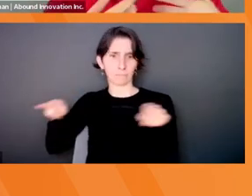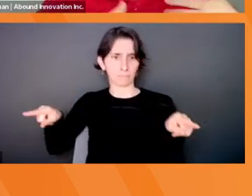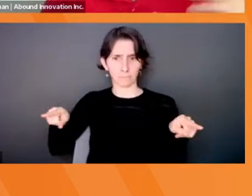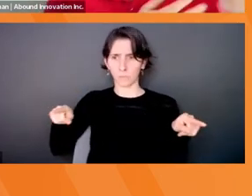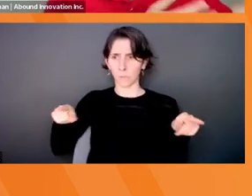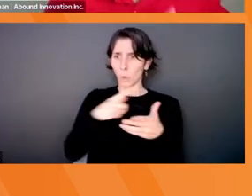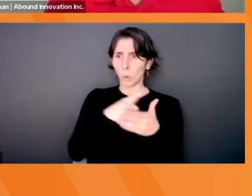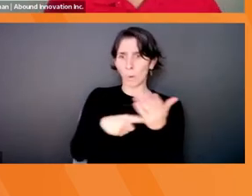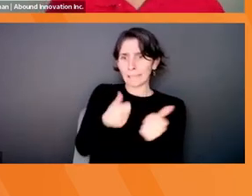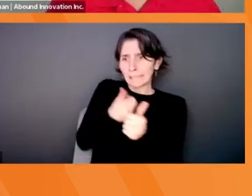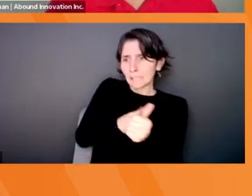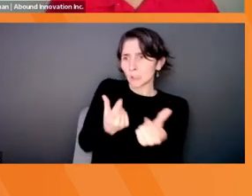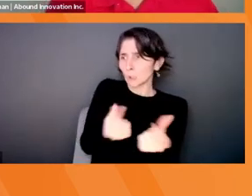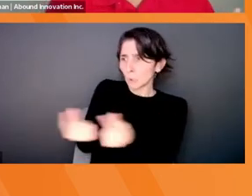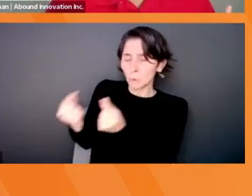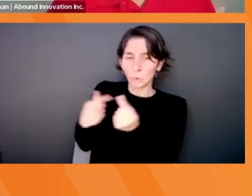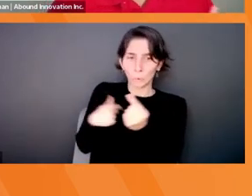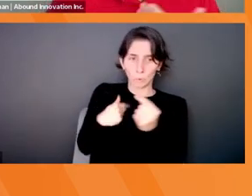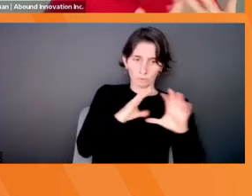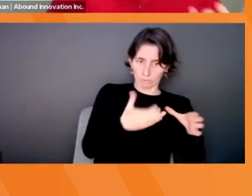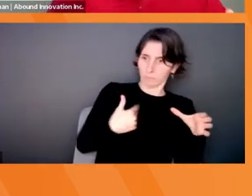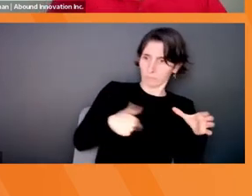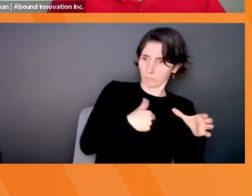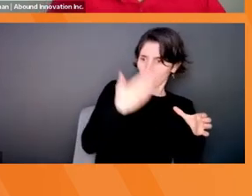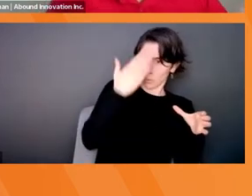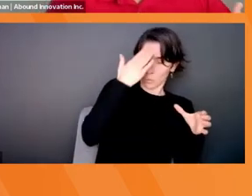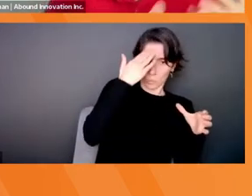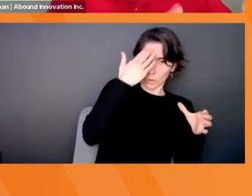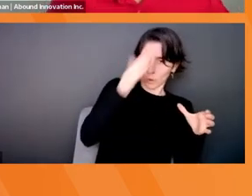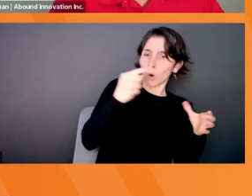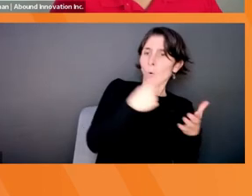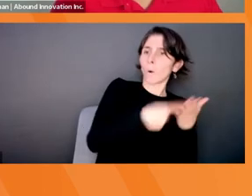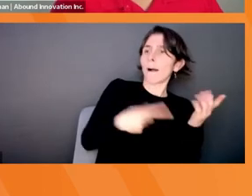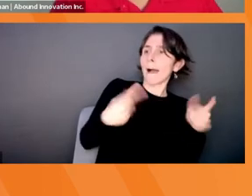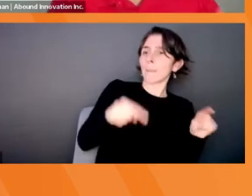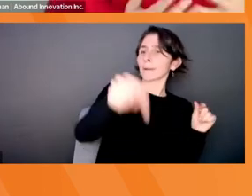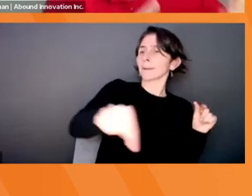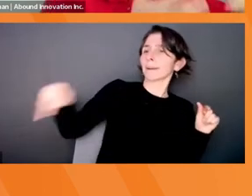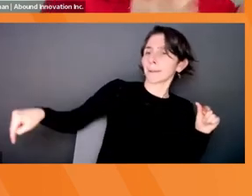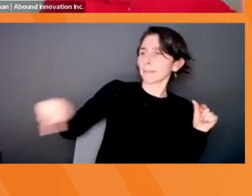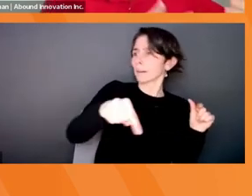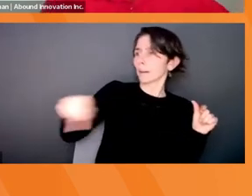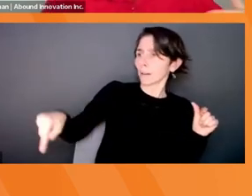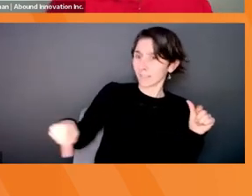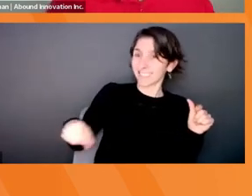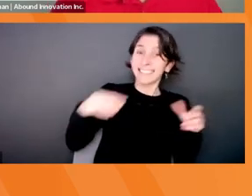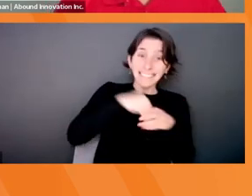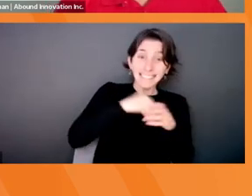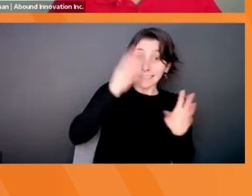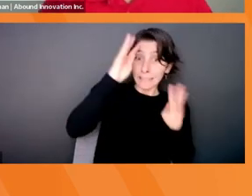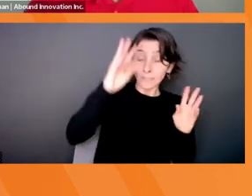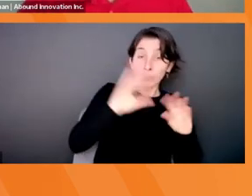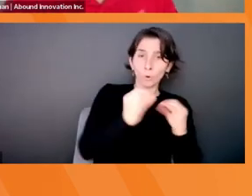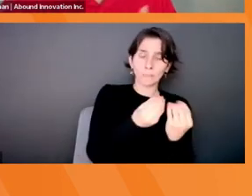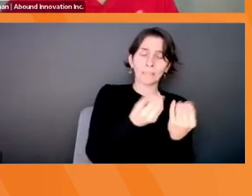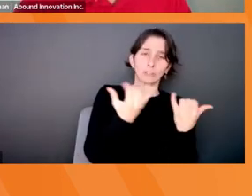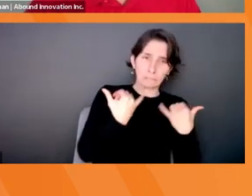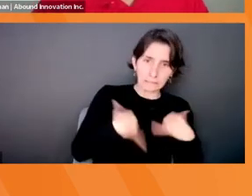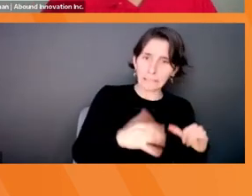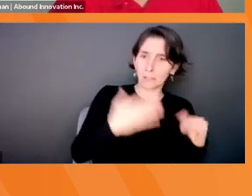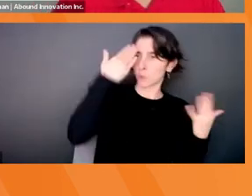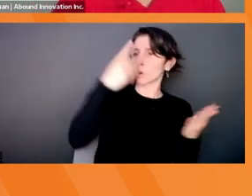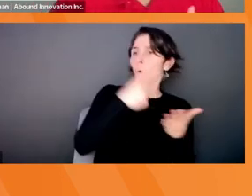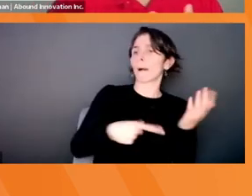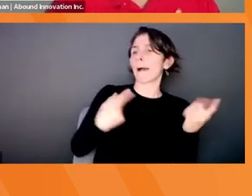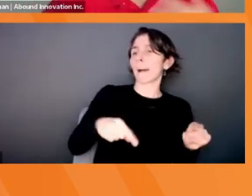so even in an innovation organization at the time, we struggled with having functional silos, even in an innovation organization. So it really